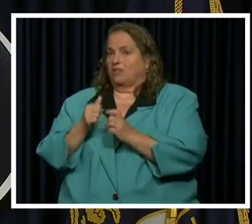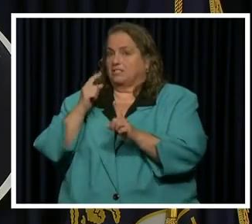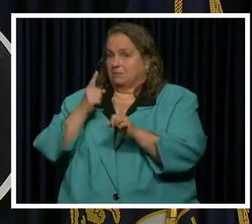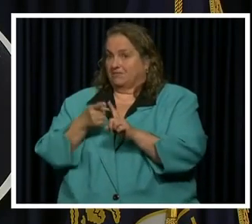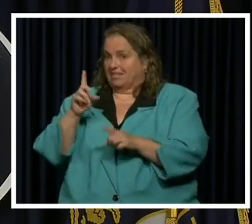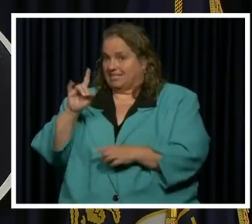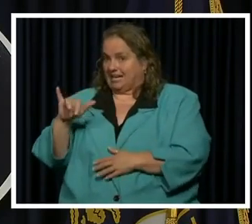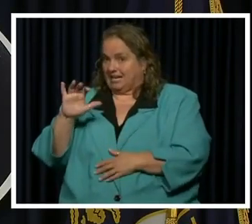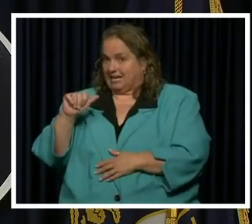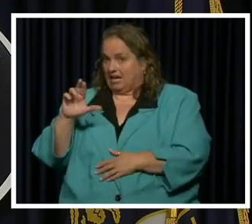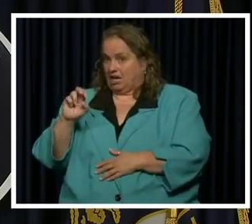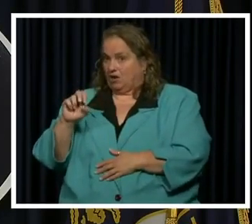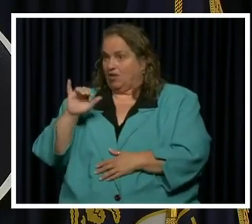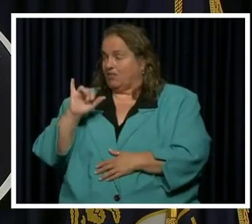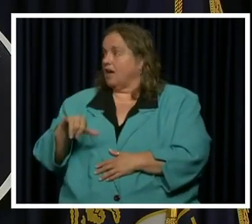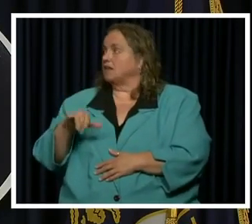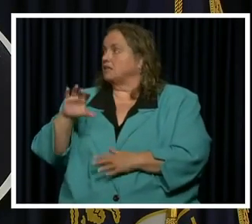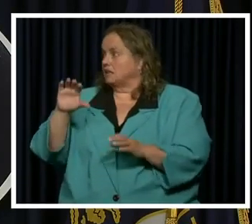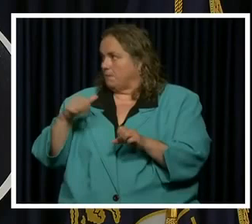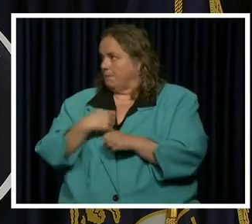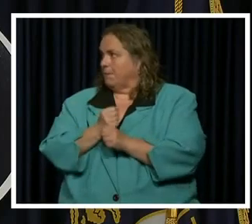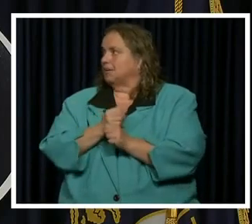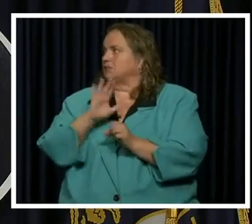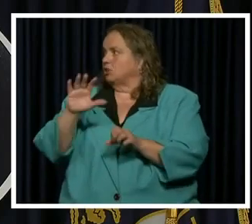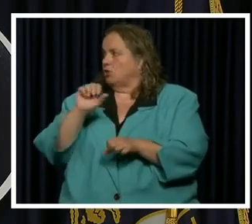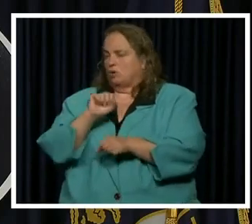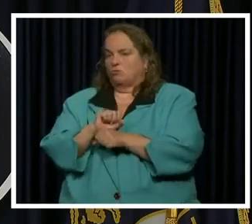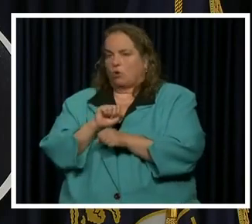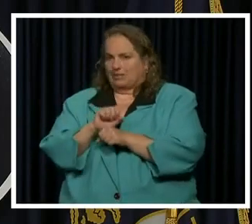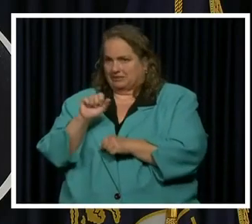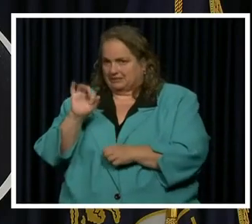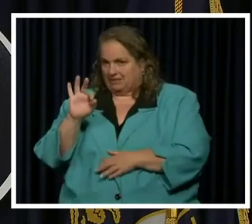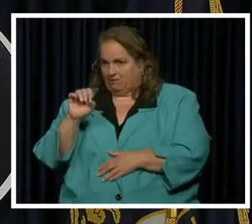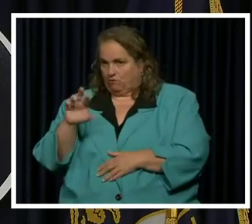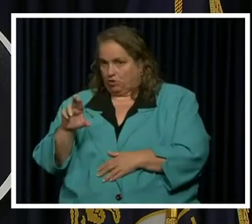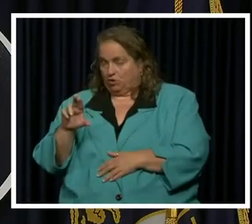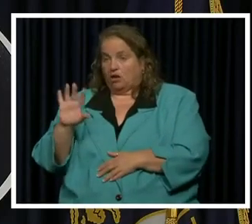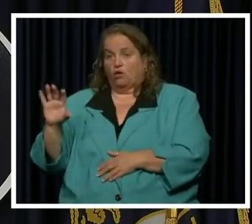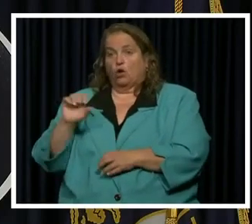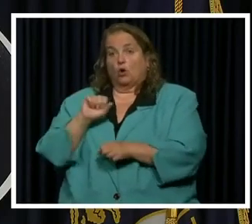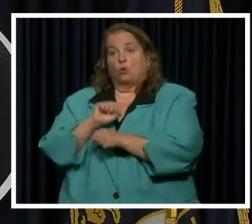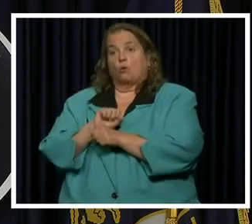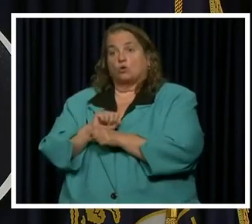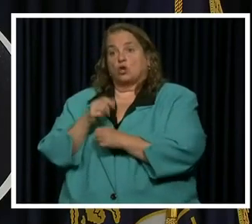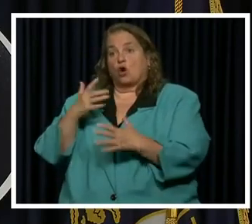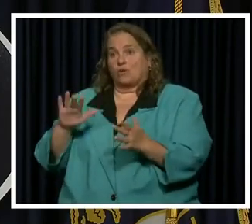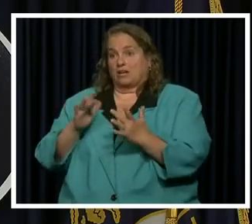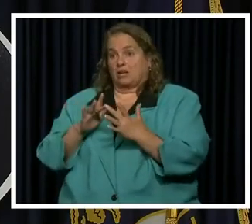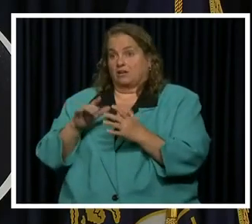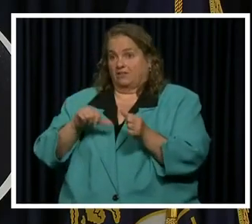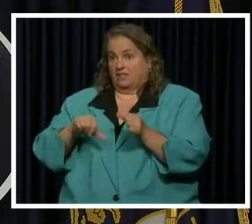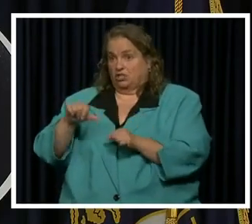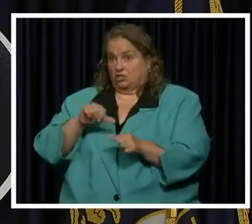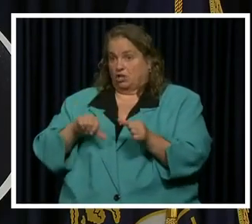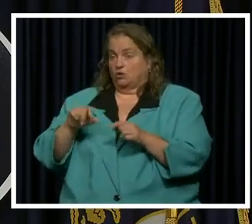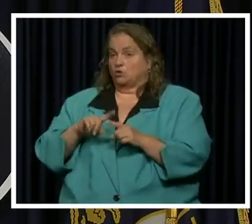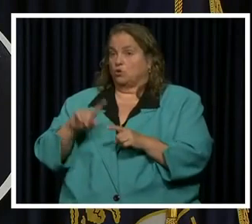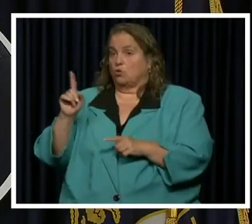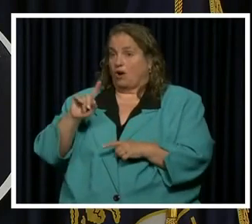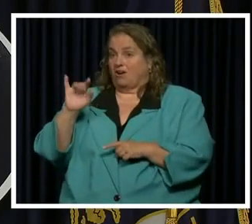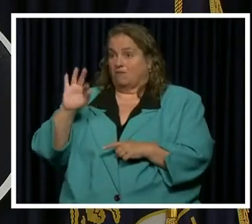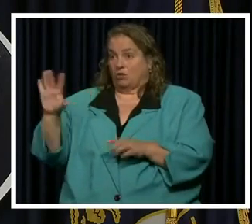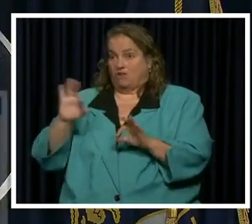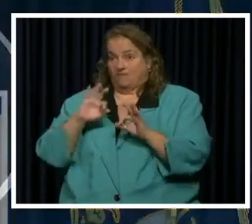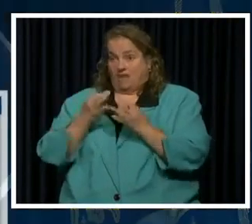daycares that does make their employees safer because the employees are already in contact with each other to where if their